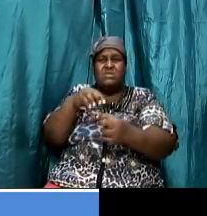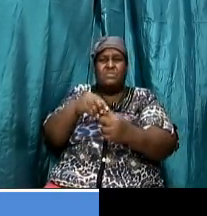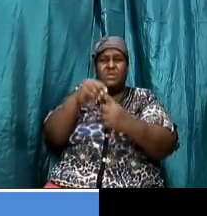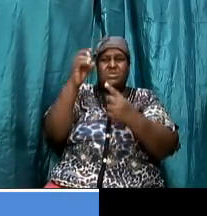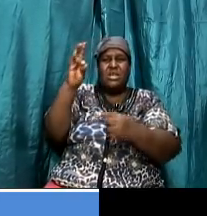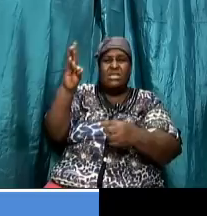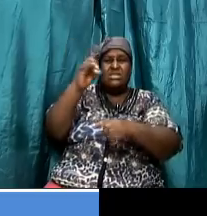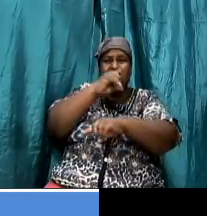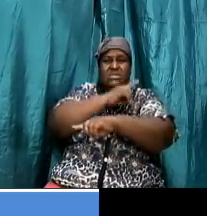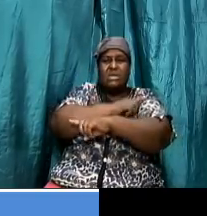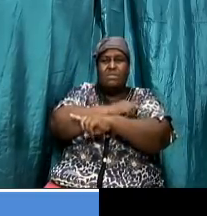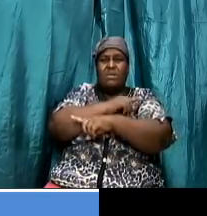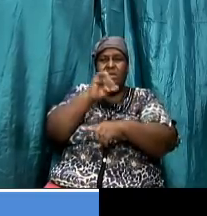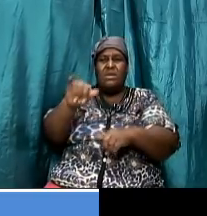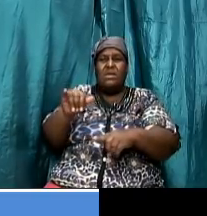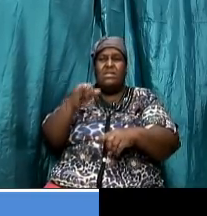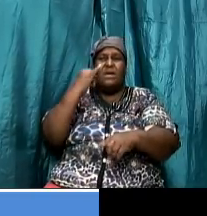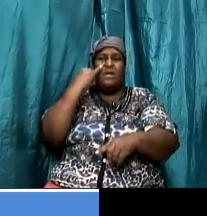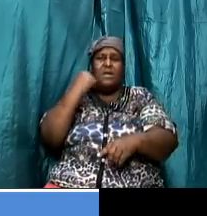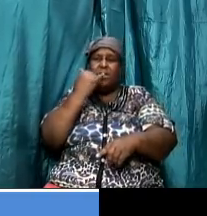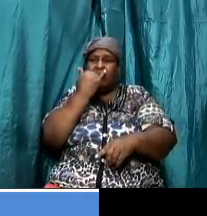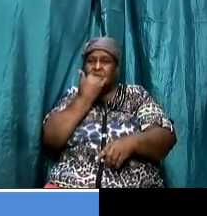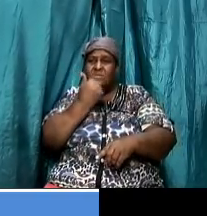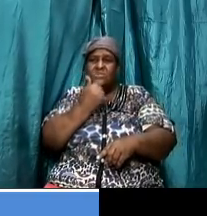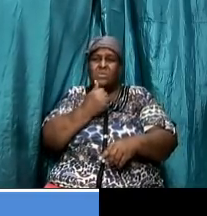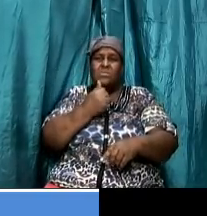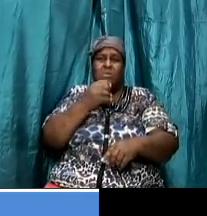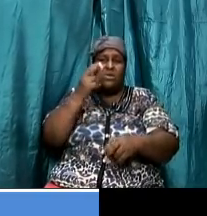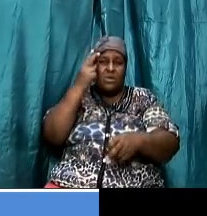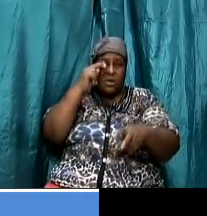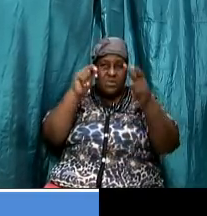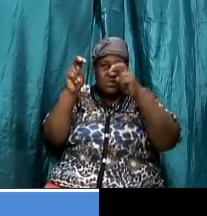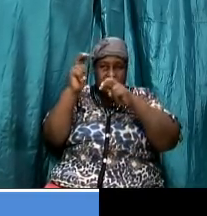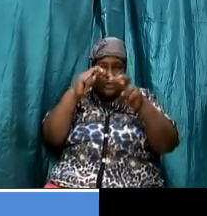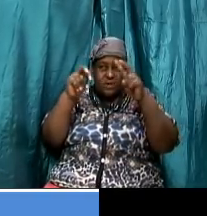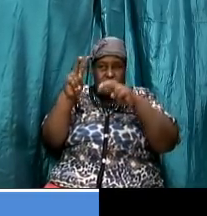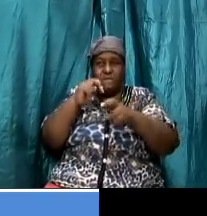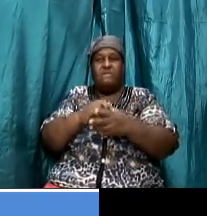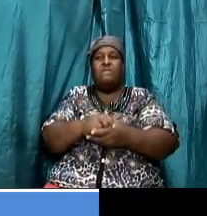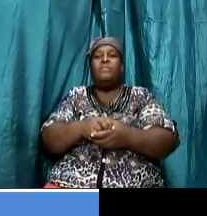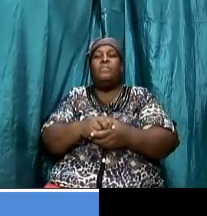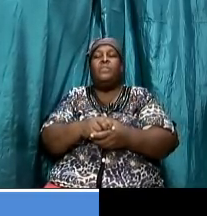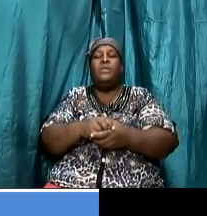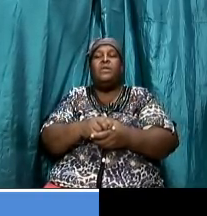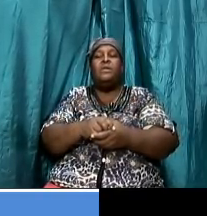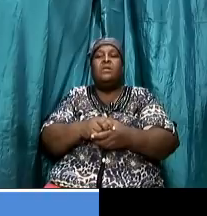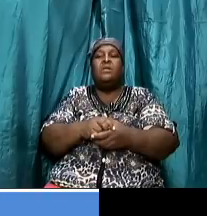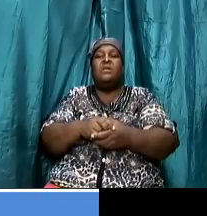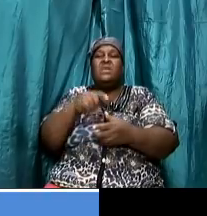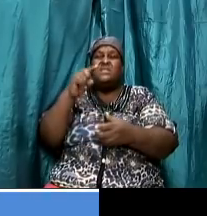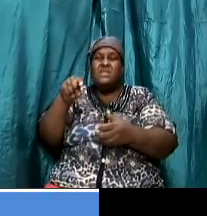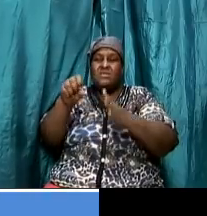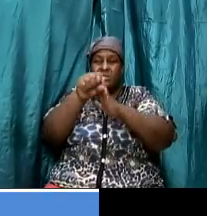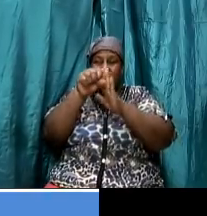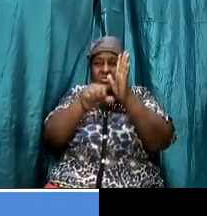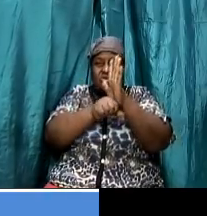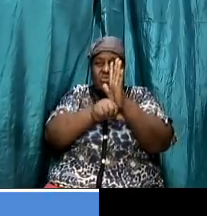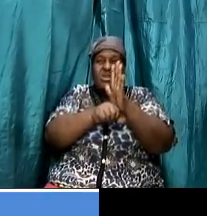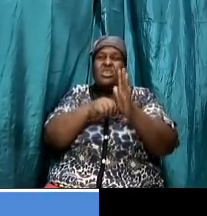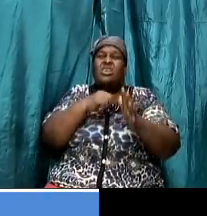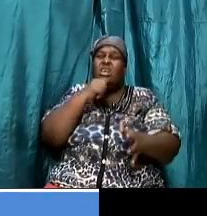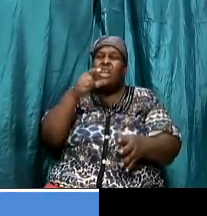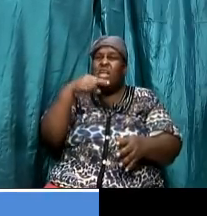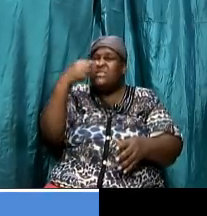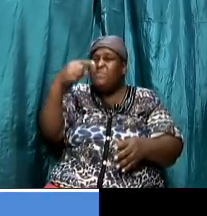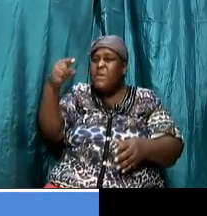when they talk about keeping the sabbath day they're not talking about the special sabbath they're talking about the weekly sabbaths and they're saying that this scripture is not talking